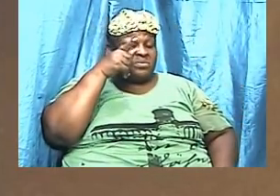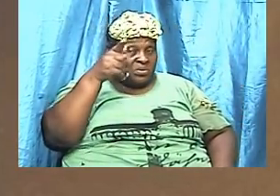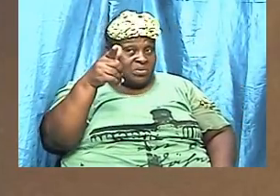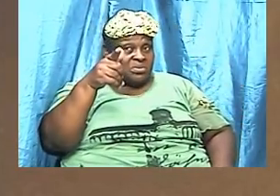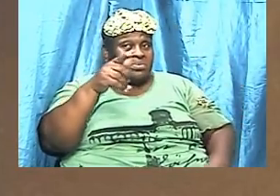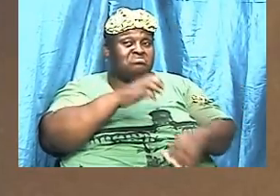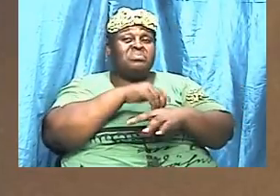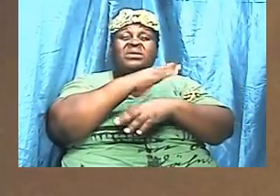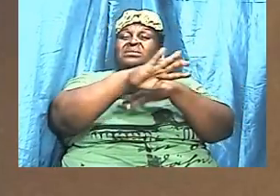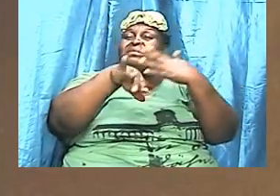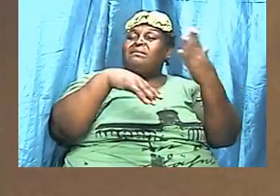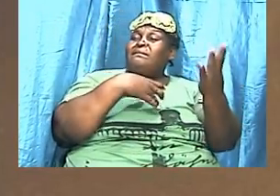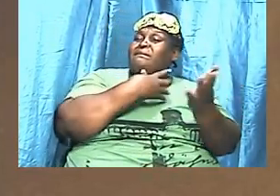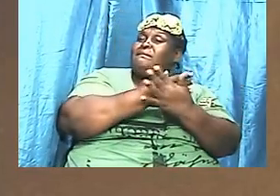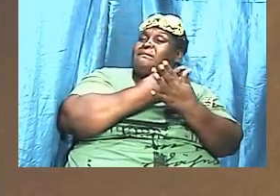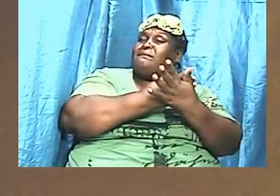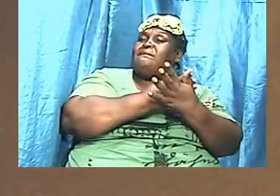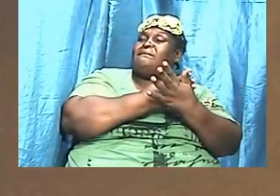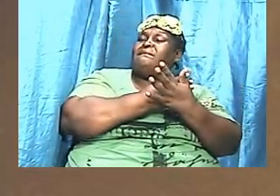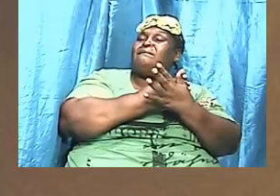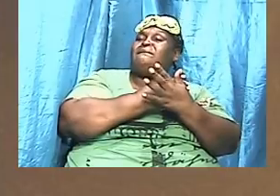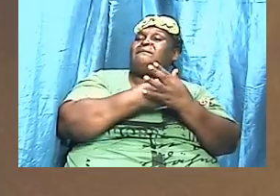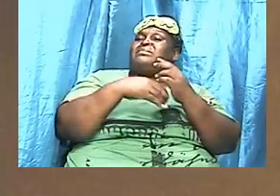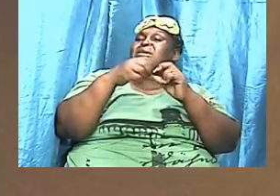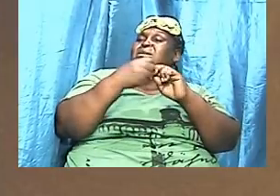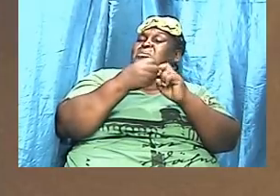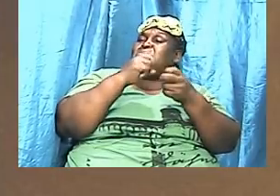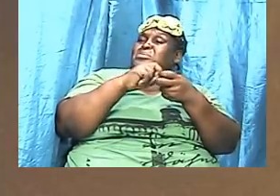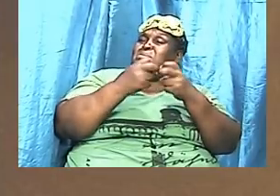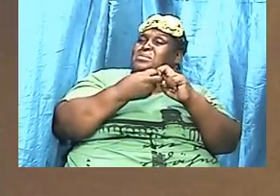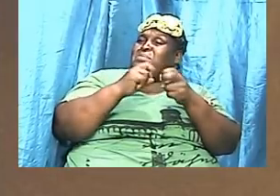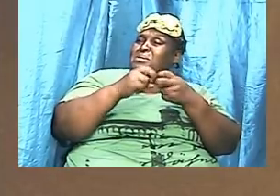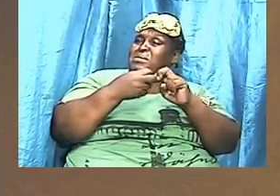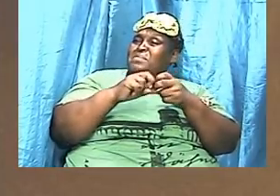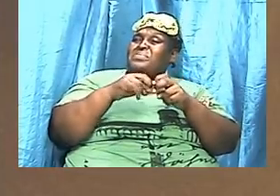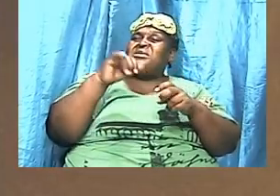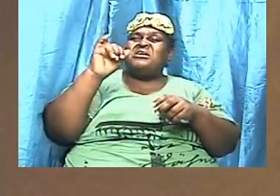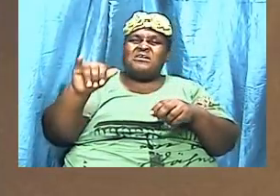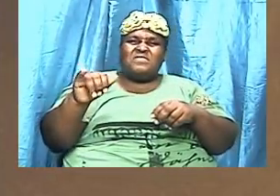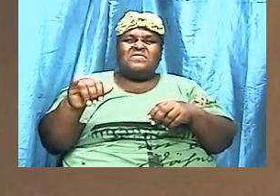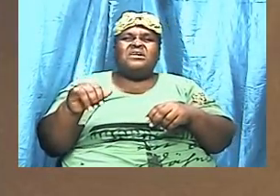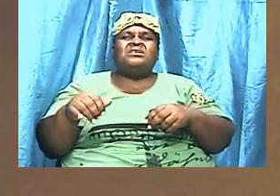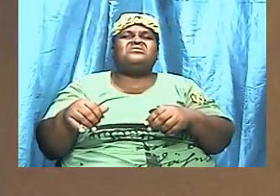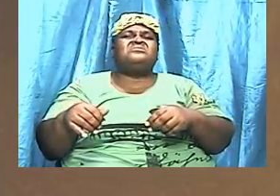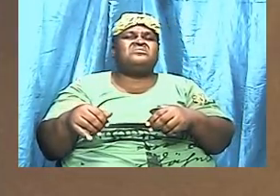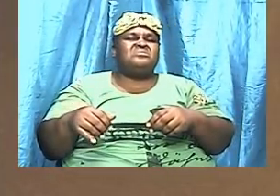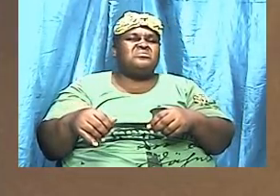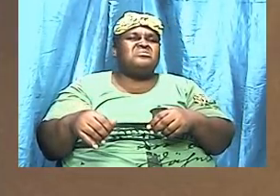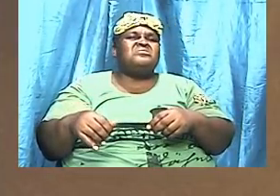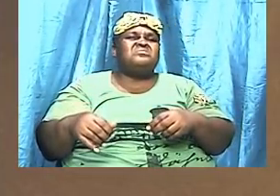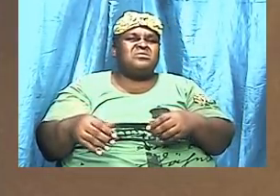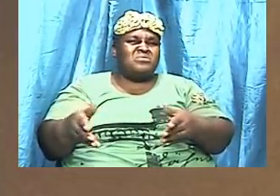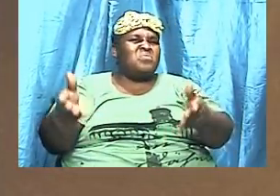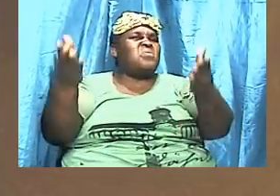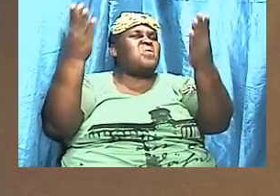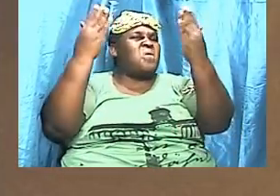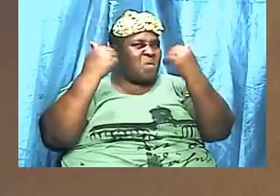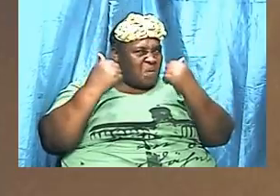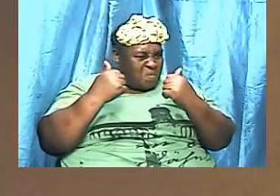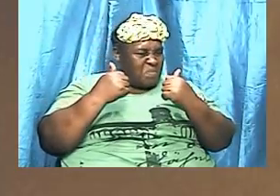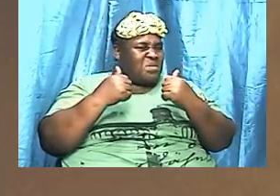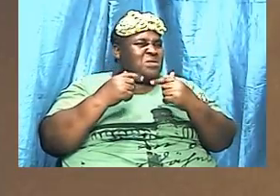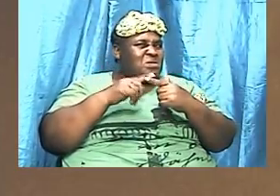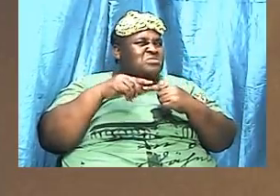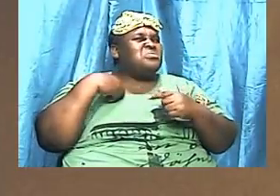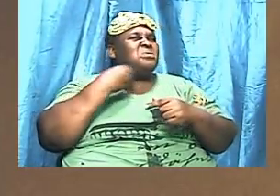listen to what I'm going to suggest here look at the situations that confront us from time to time look